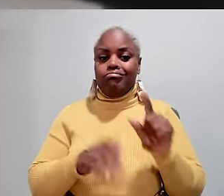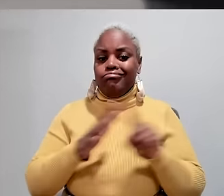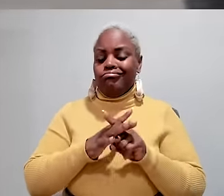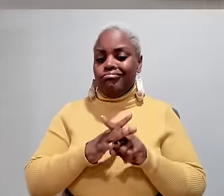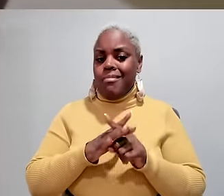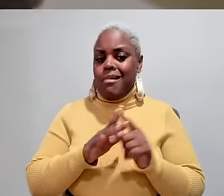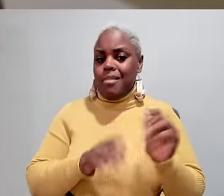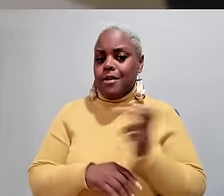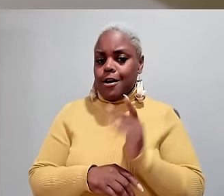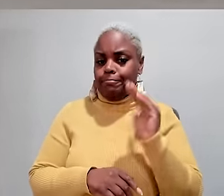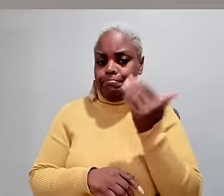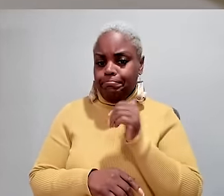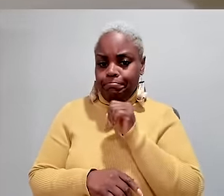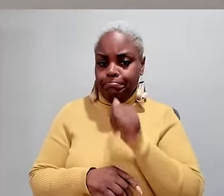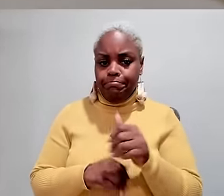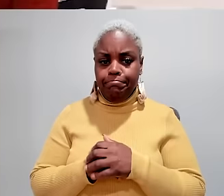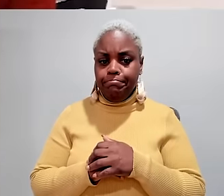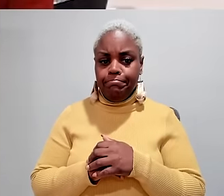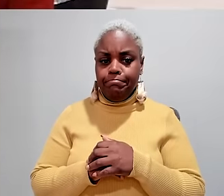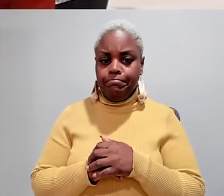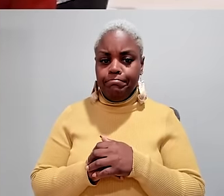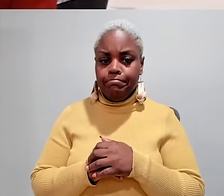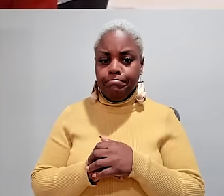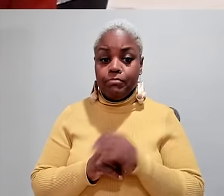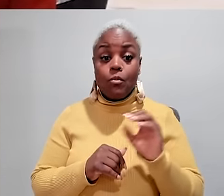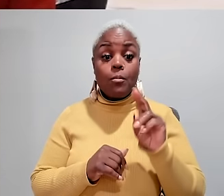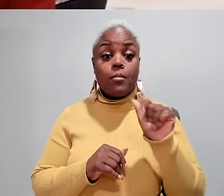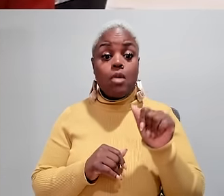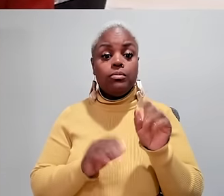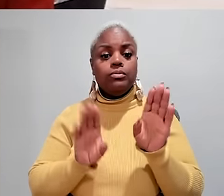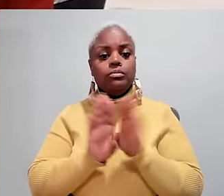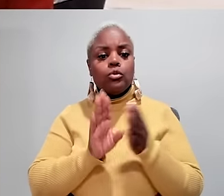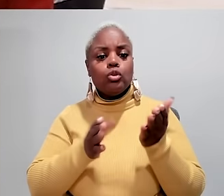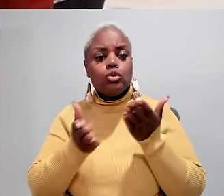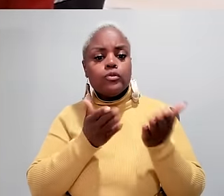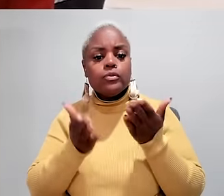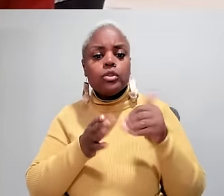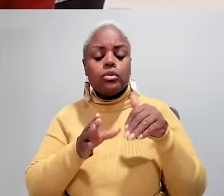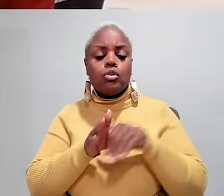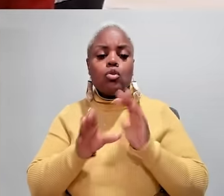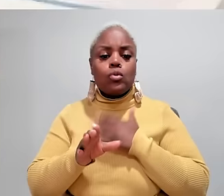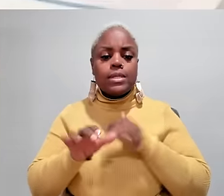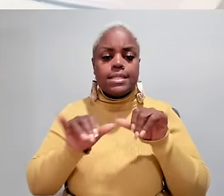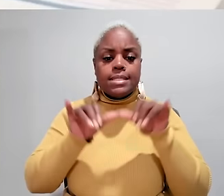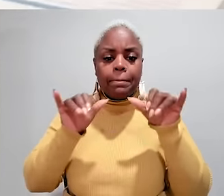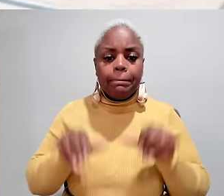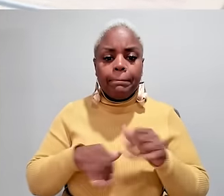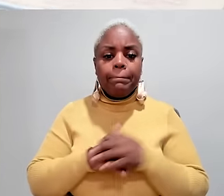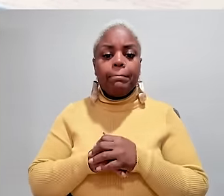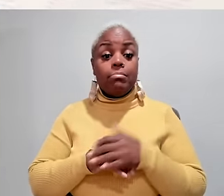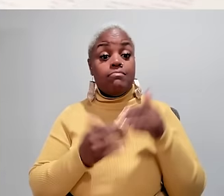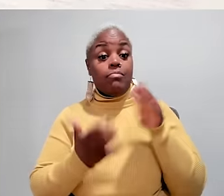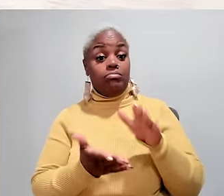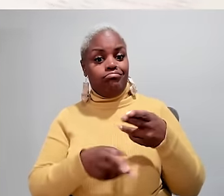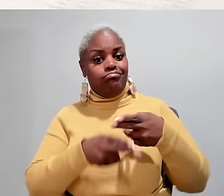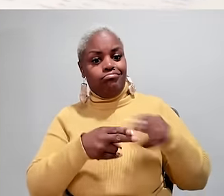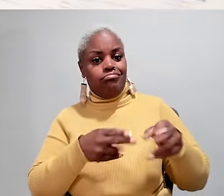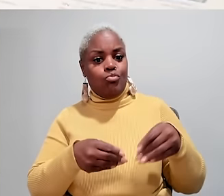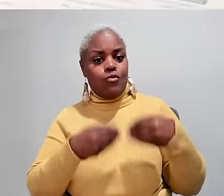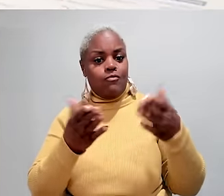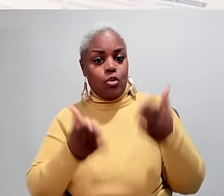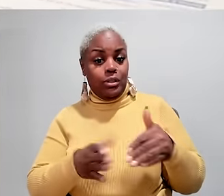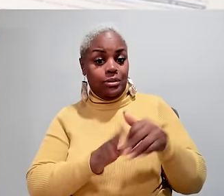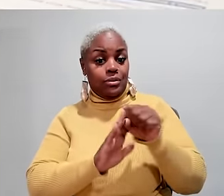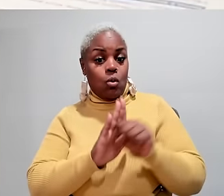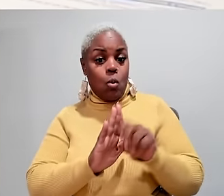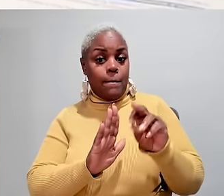And that does not appear to be coming back. LISA is the front door to our service system. faced with a shortage of providers, the state